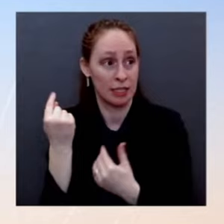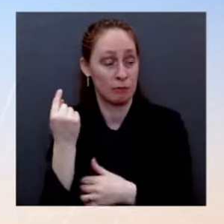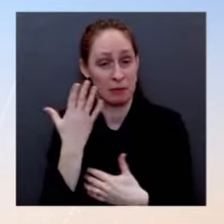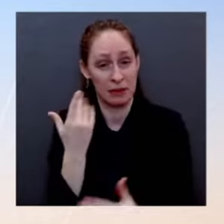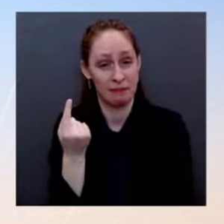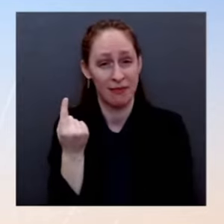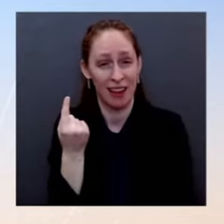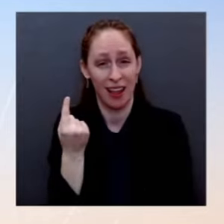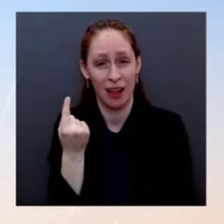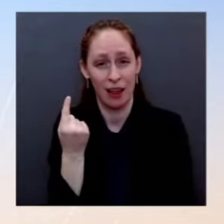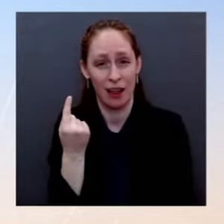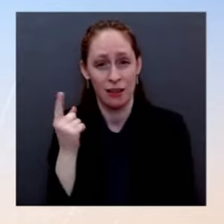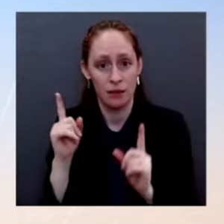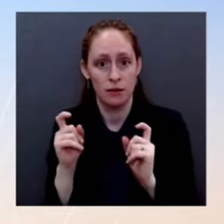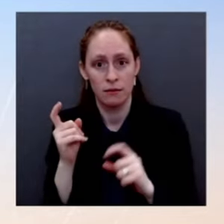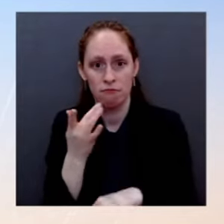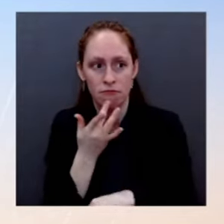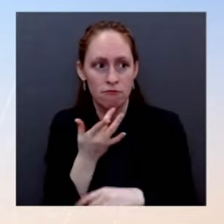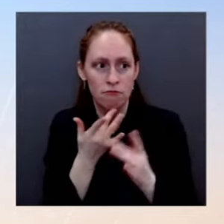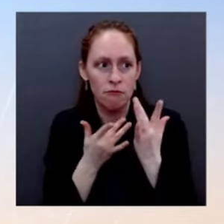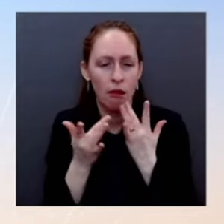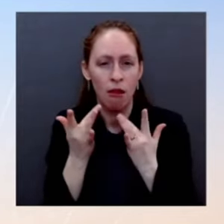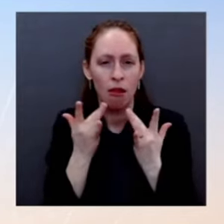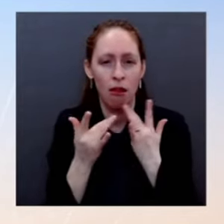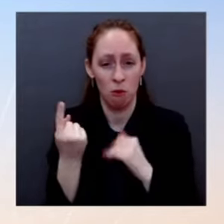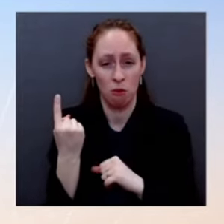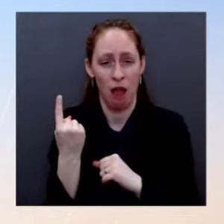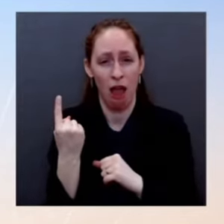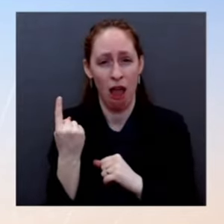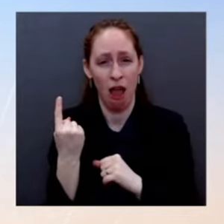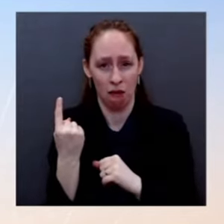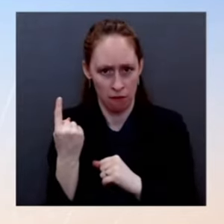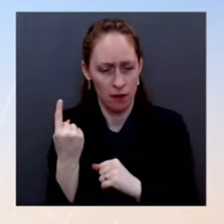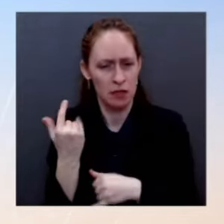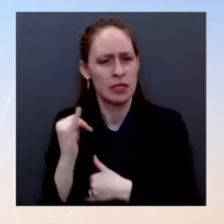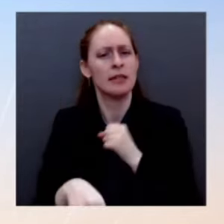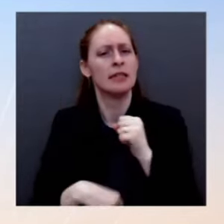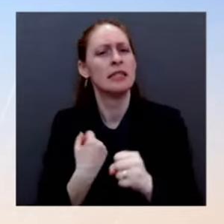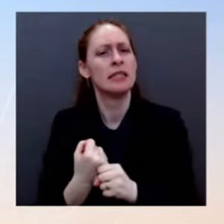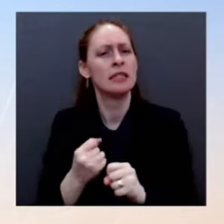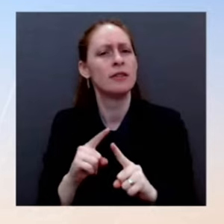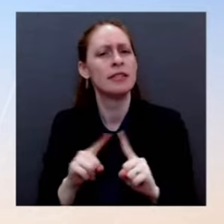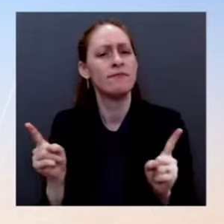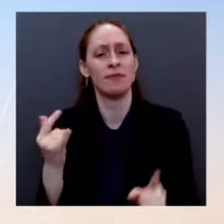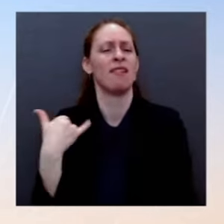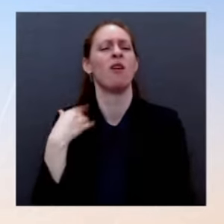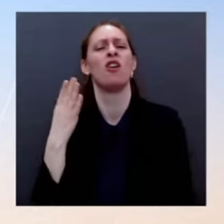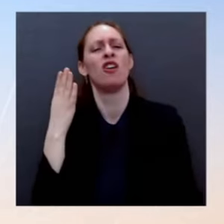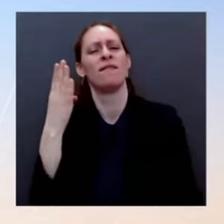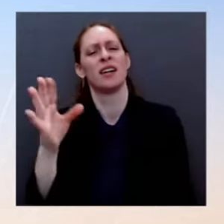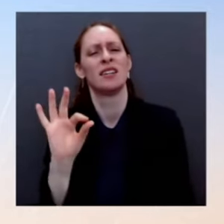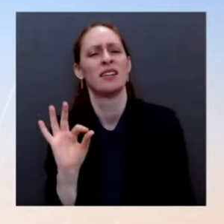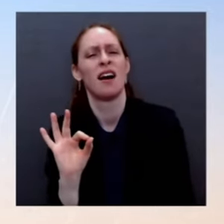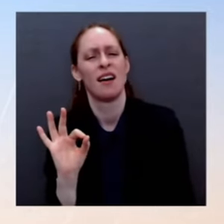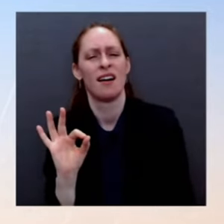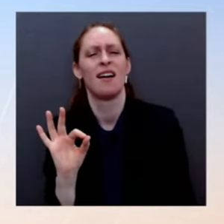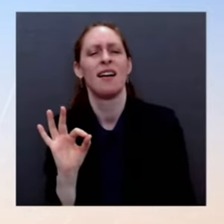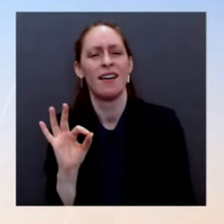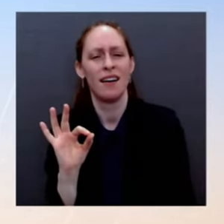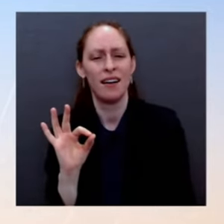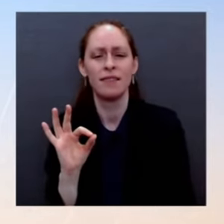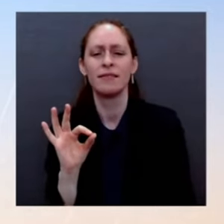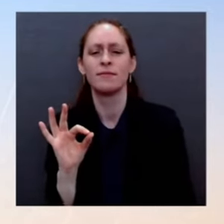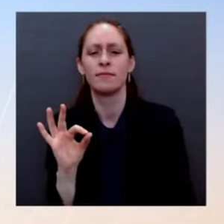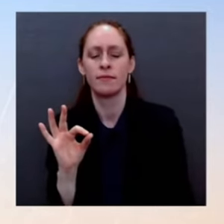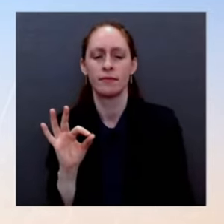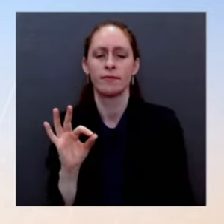If you look to about a year ago, there was about 900,000 or maybe slightly higher tests that were being issued every day. Now we're